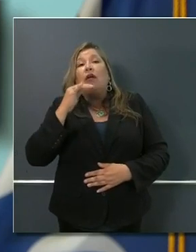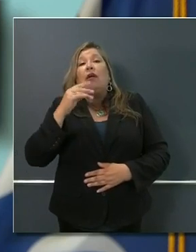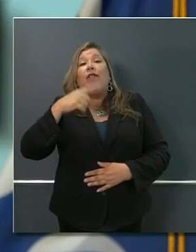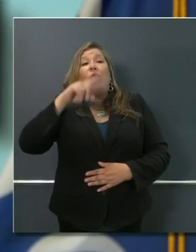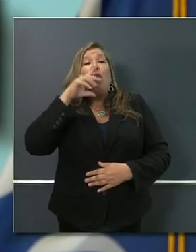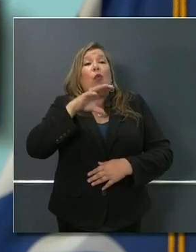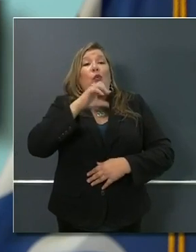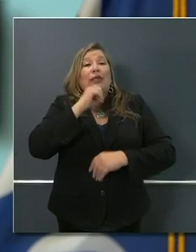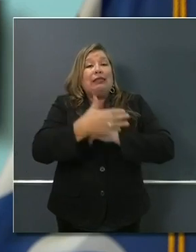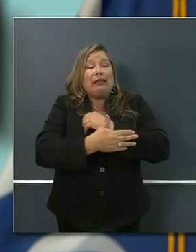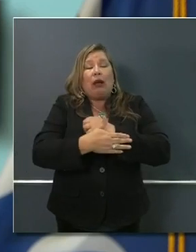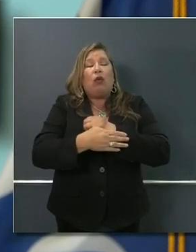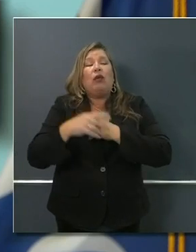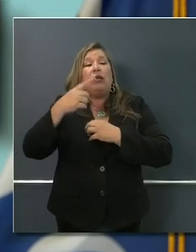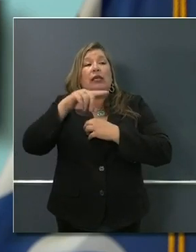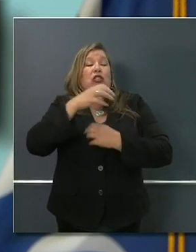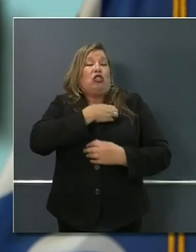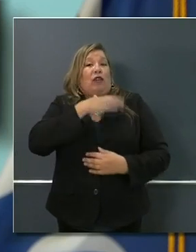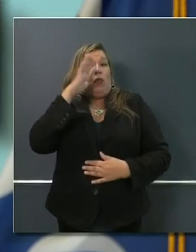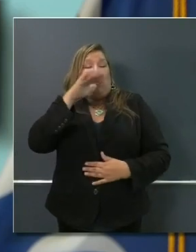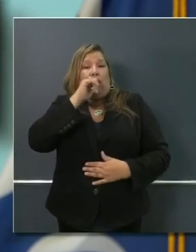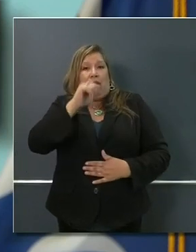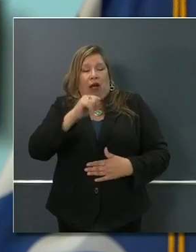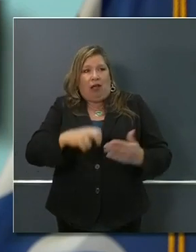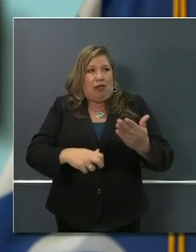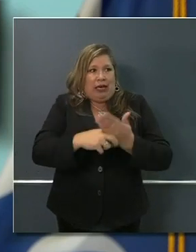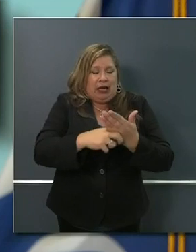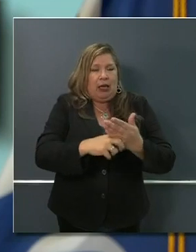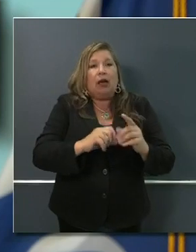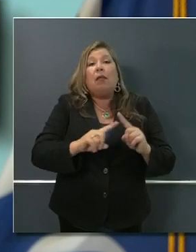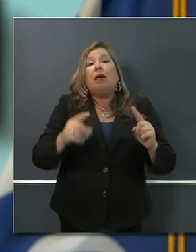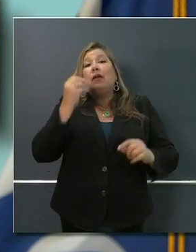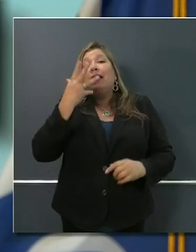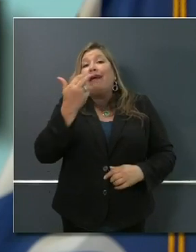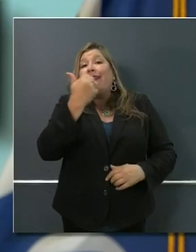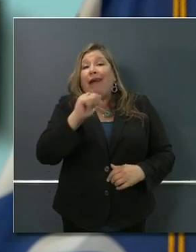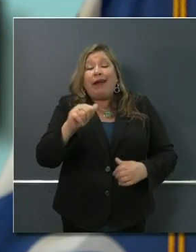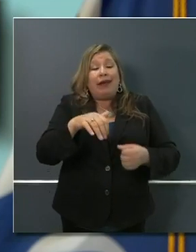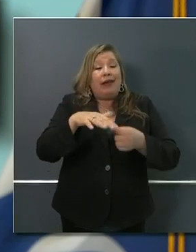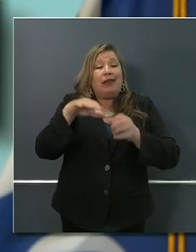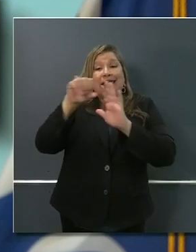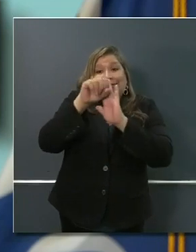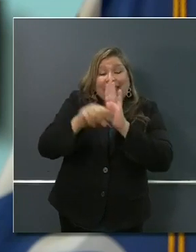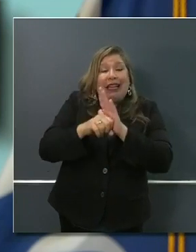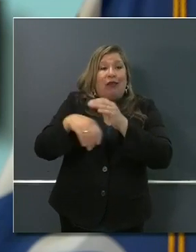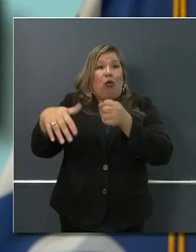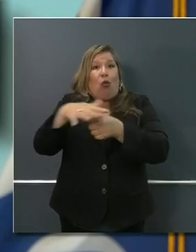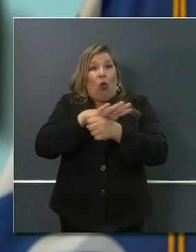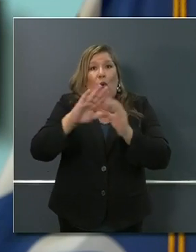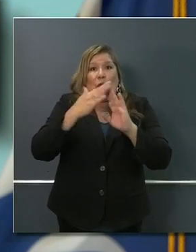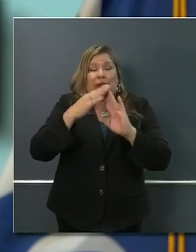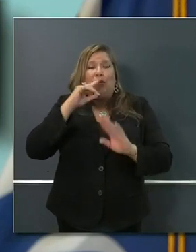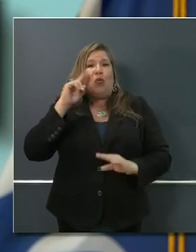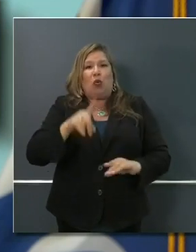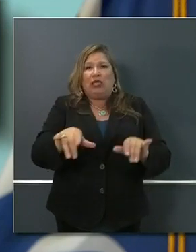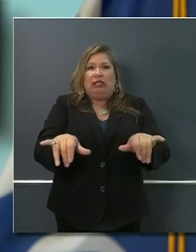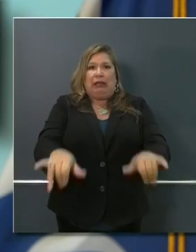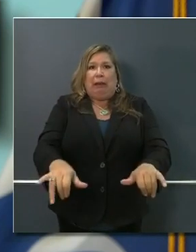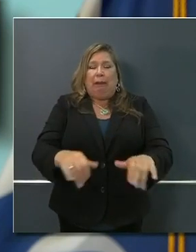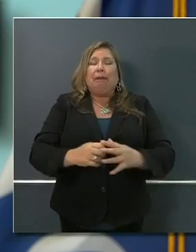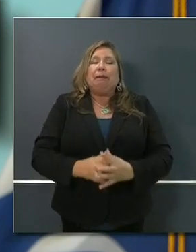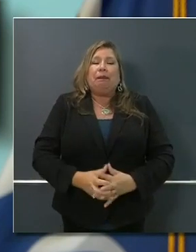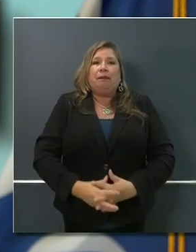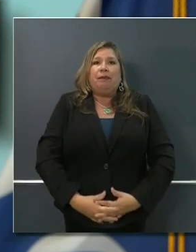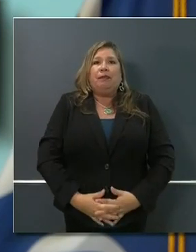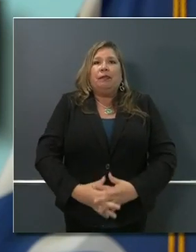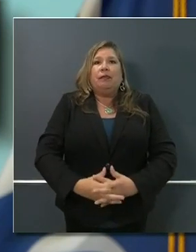you. But the state orders and any local city orders remain in place. All right, Supervisor, I think